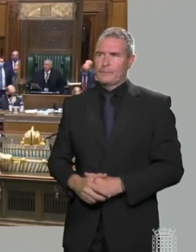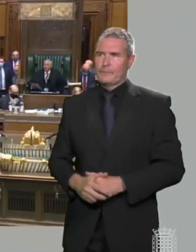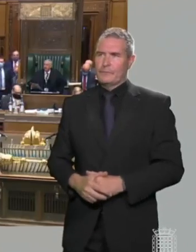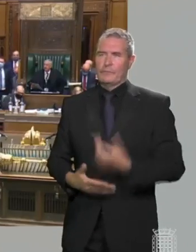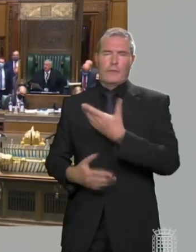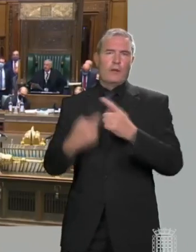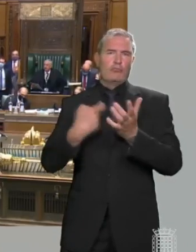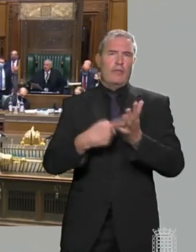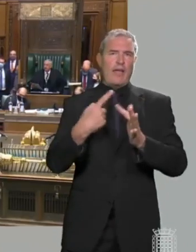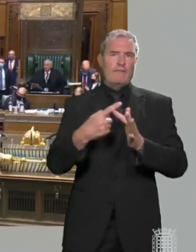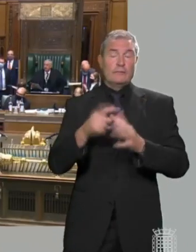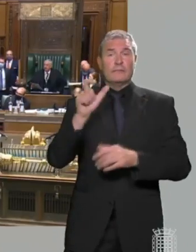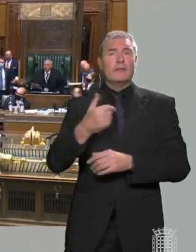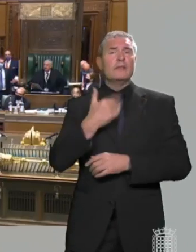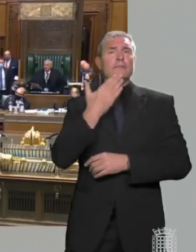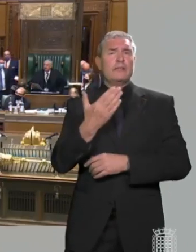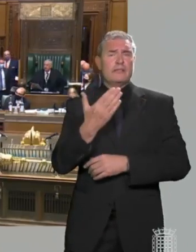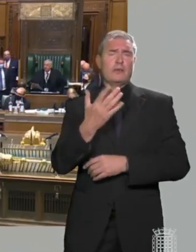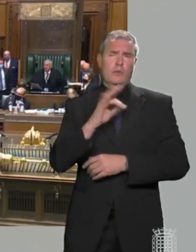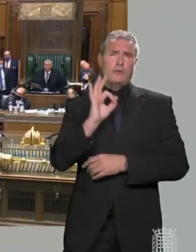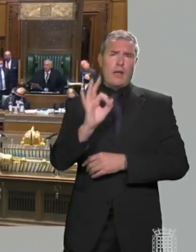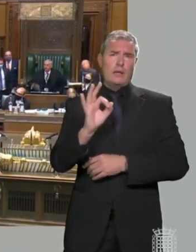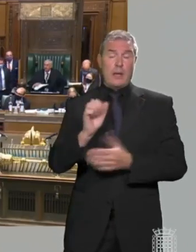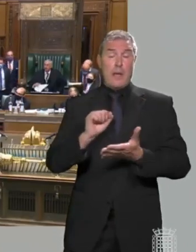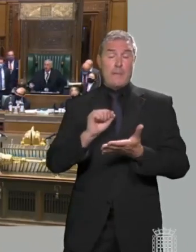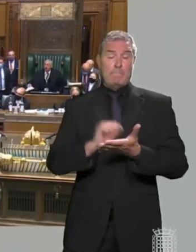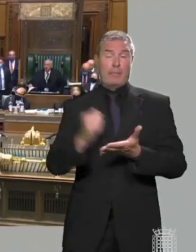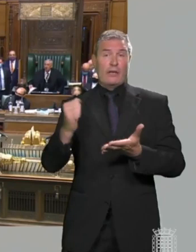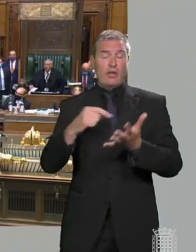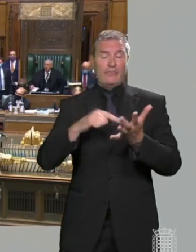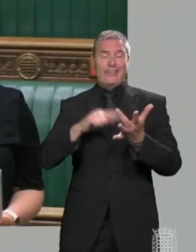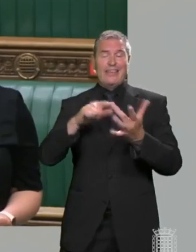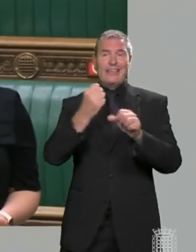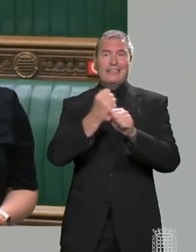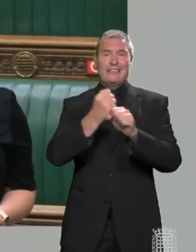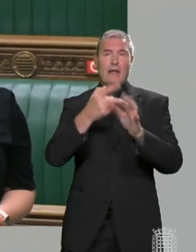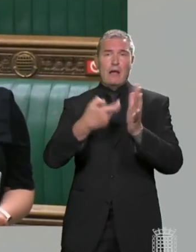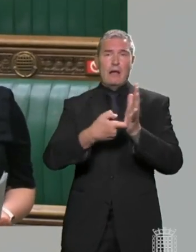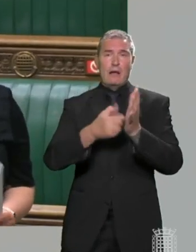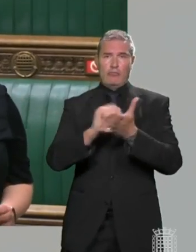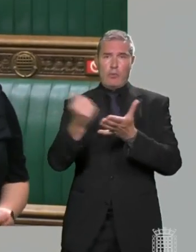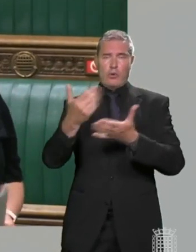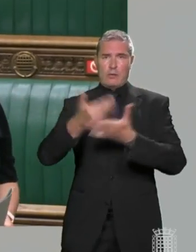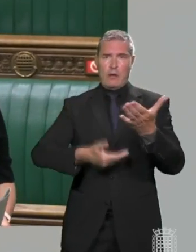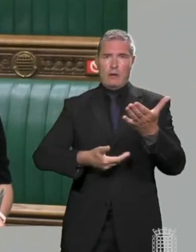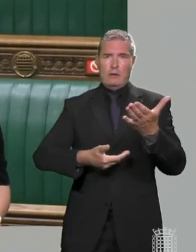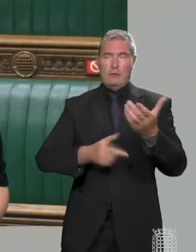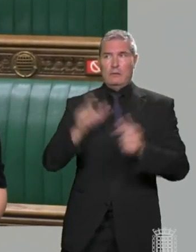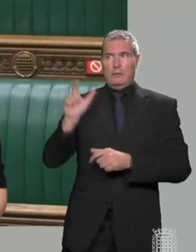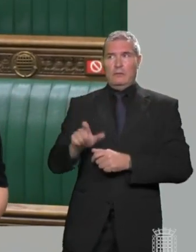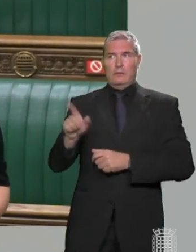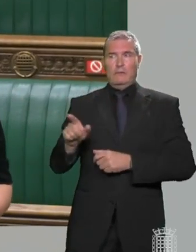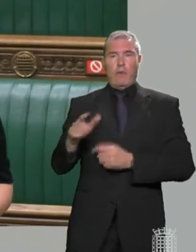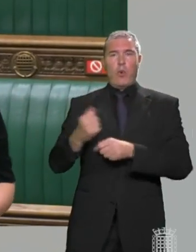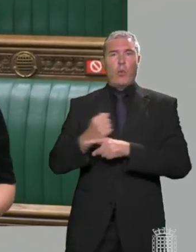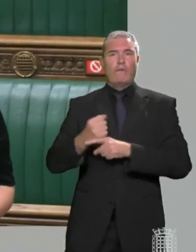Thank you, Mr Speaker. Thank Can I welcome the publication of the Tigger report today, published by my Right Honourable Friend for Chingford and Woodford